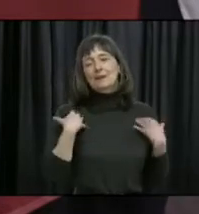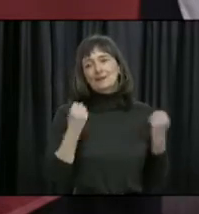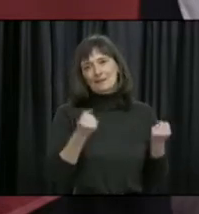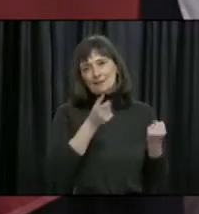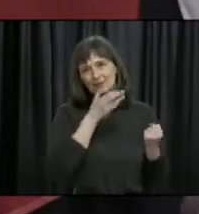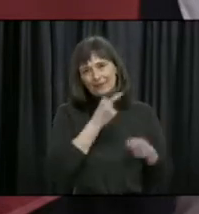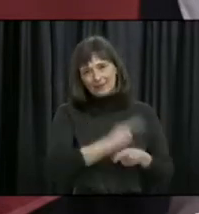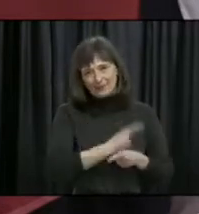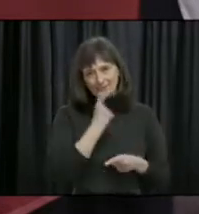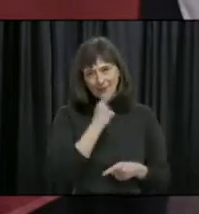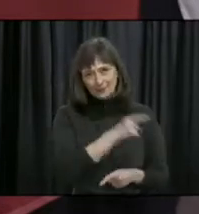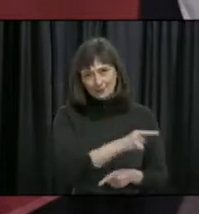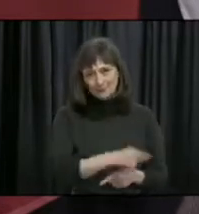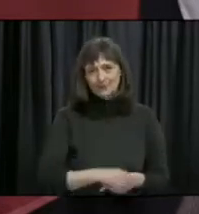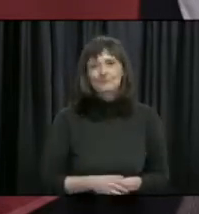Day.